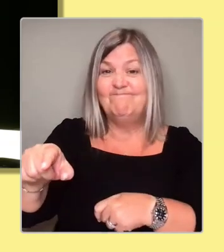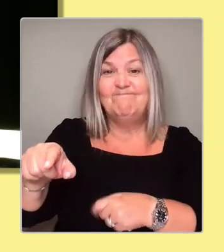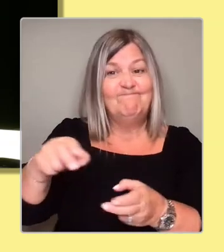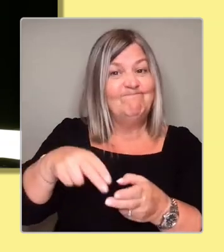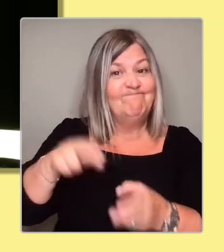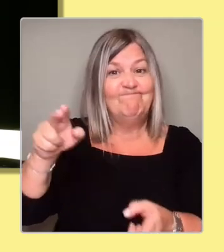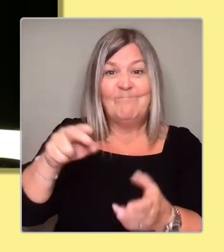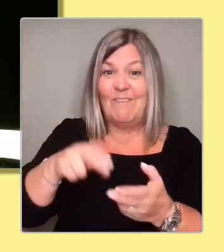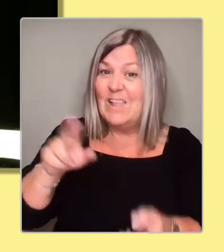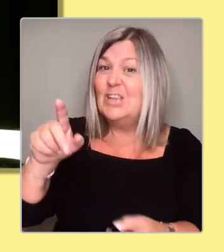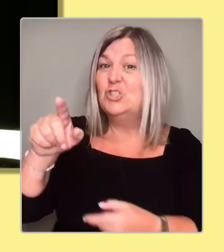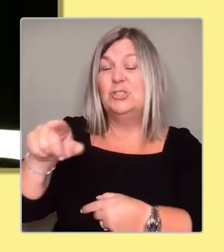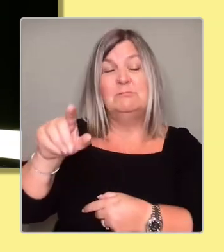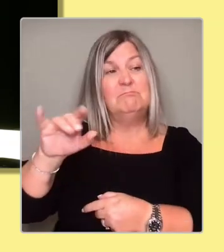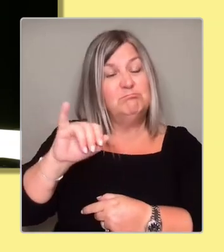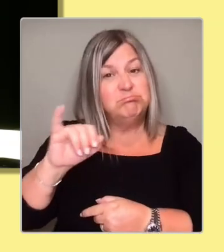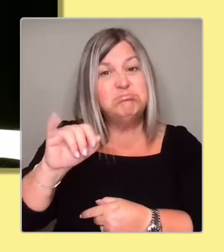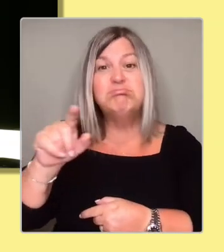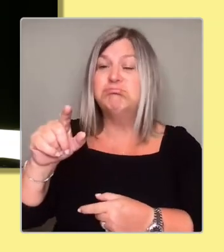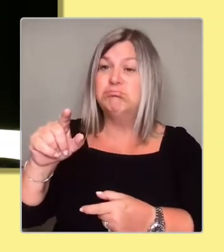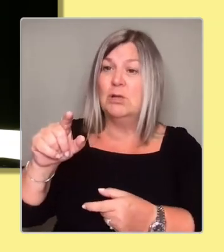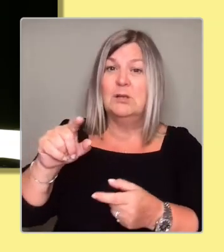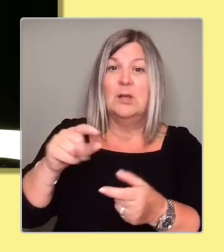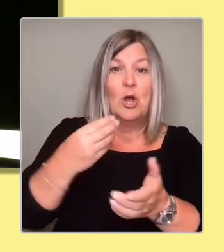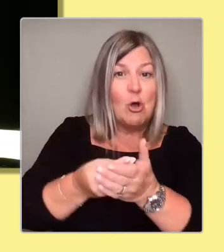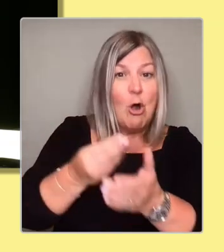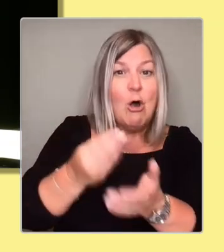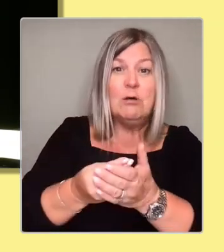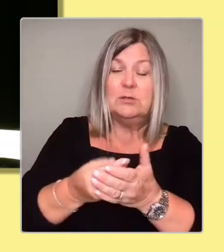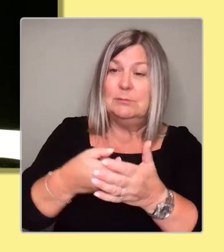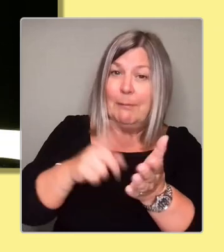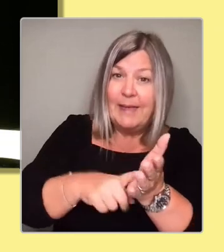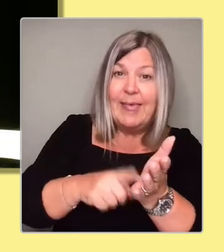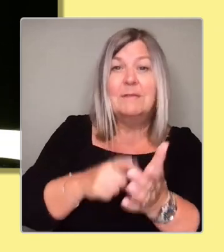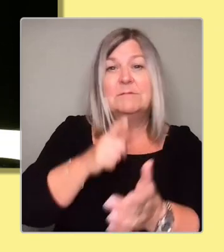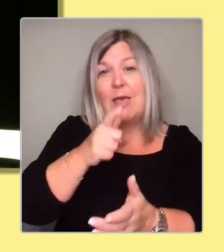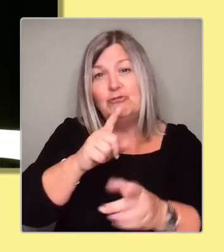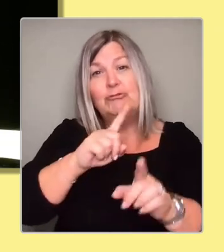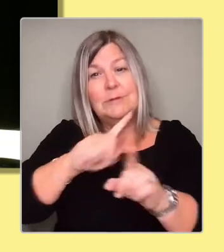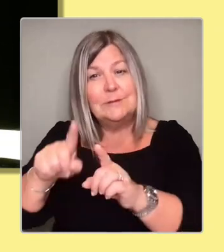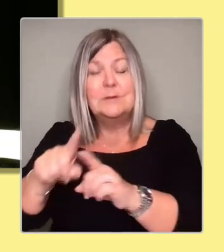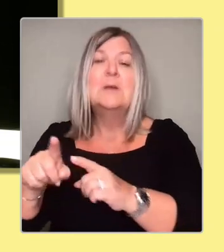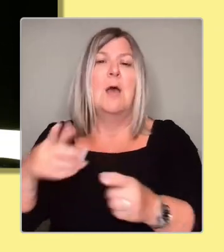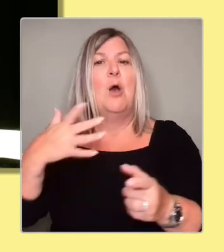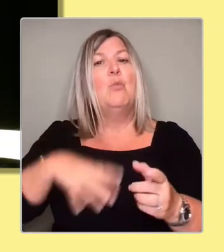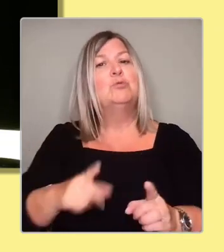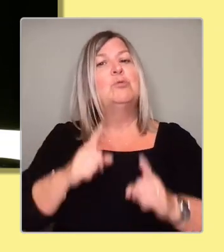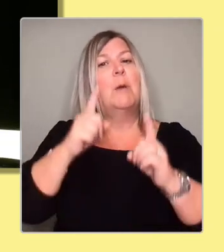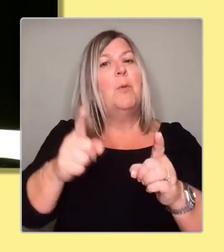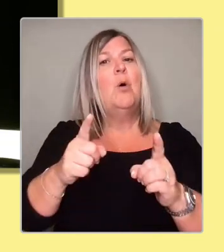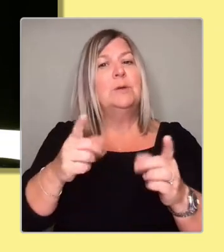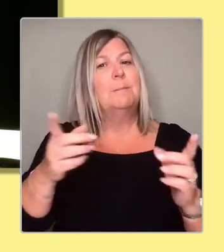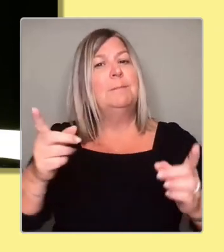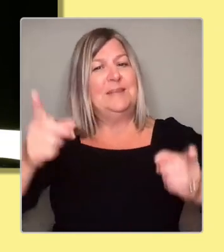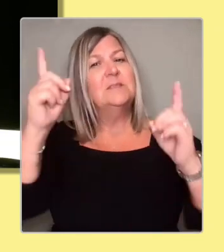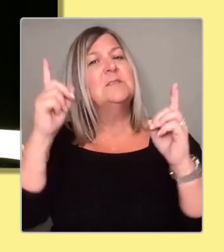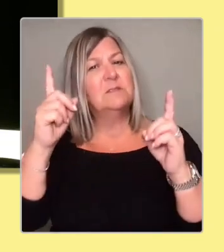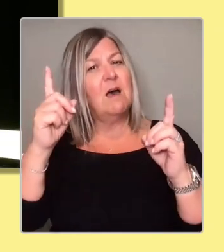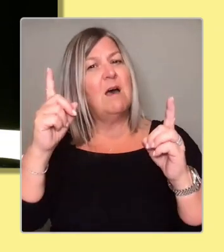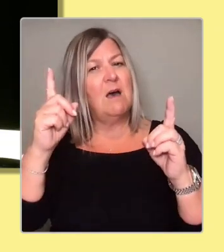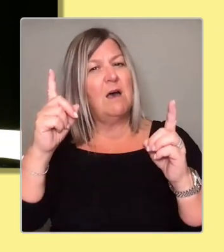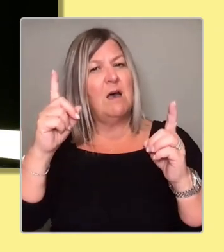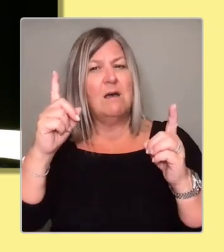to do is appoint a Minister for Small Business and Innovation and make sure that he or she works right across government to see what we can do to support